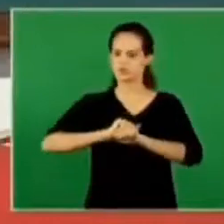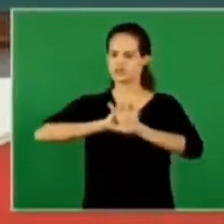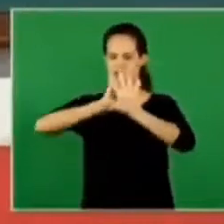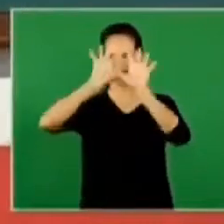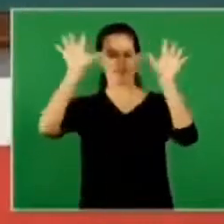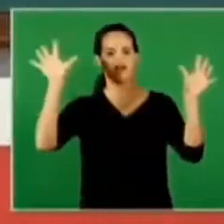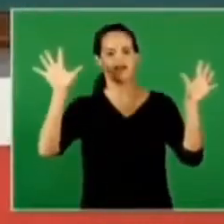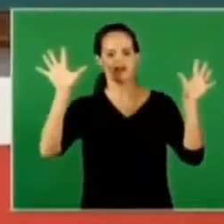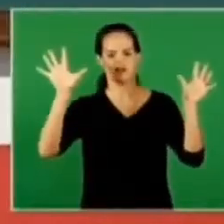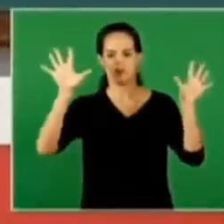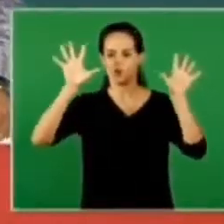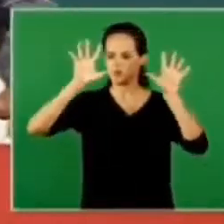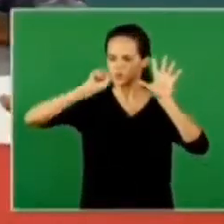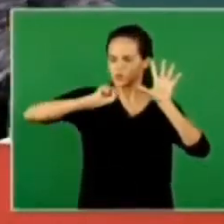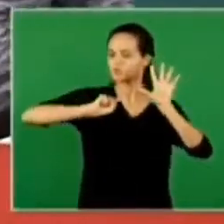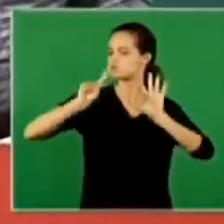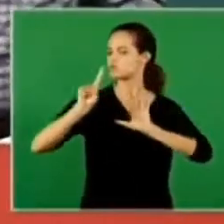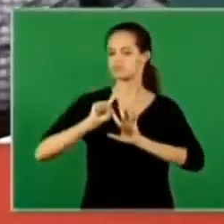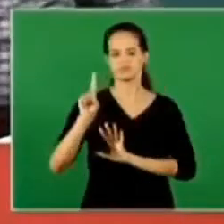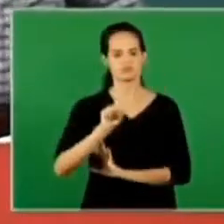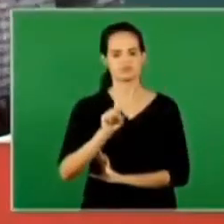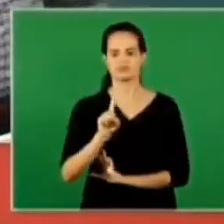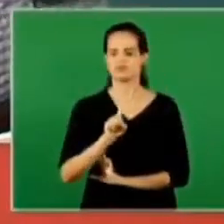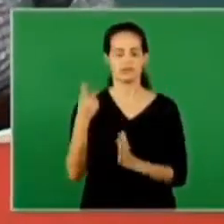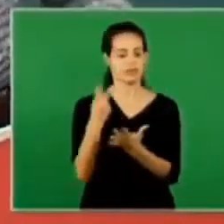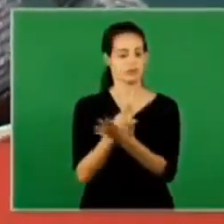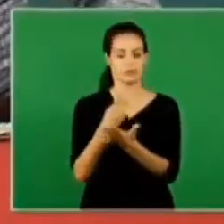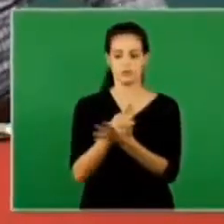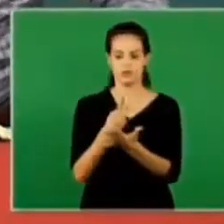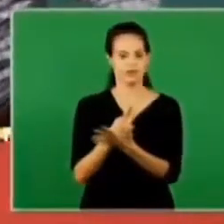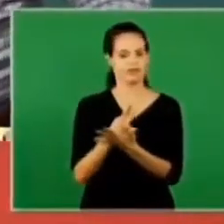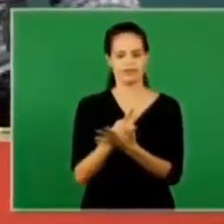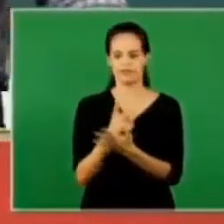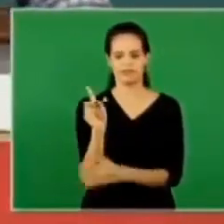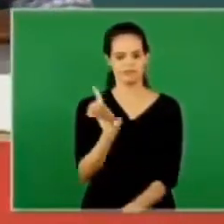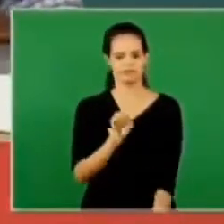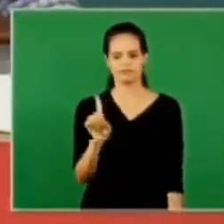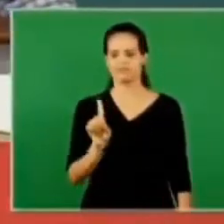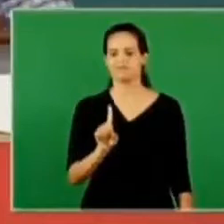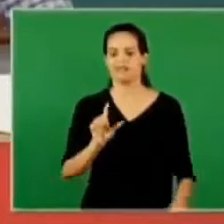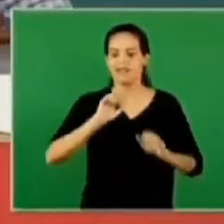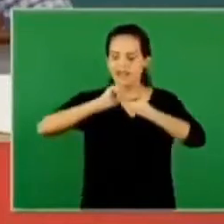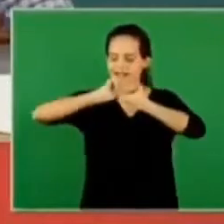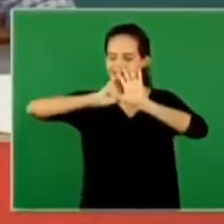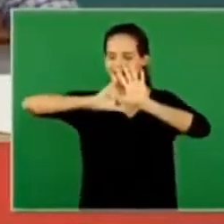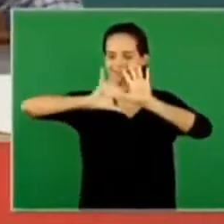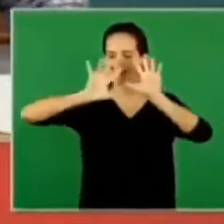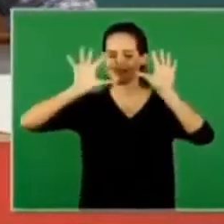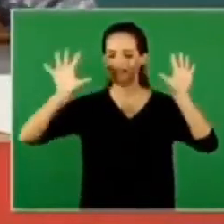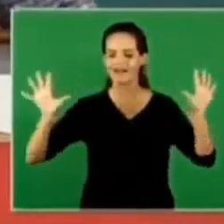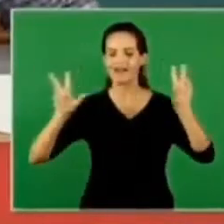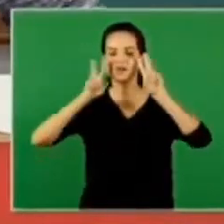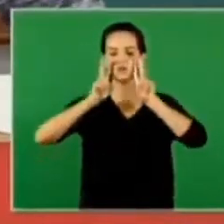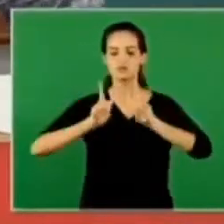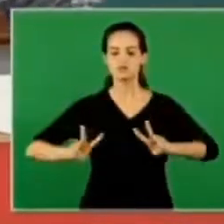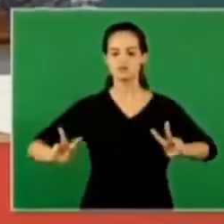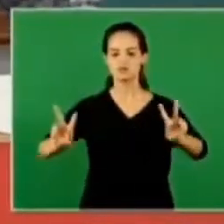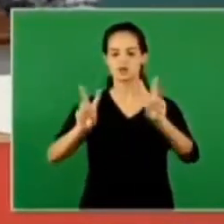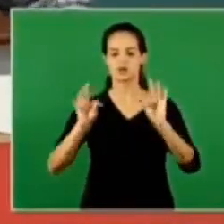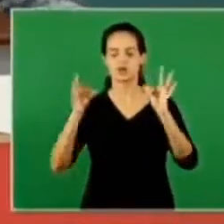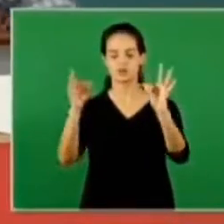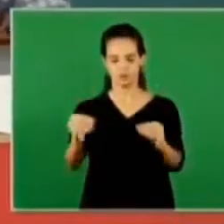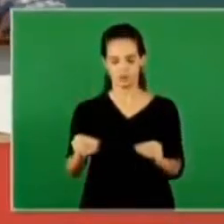darkness there is no nothing is is dark when you are in the light in the light you don't make mistake